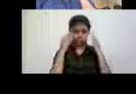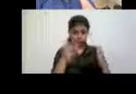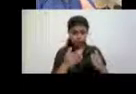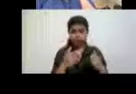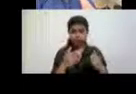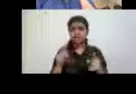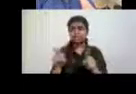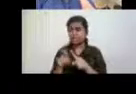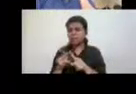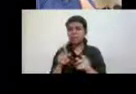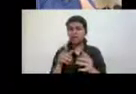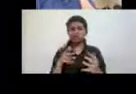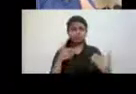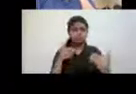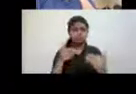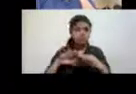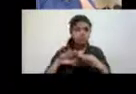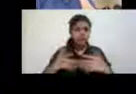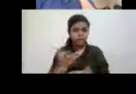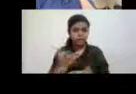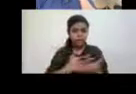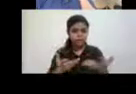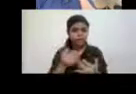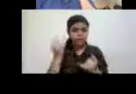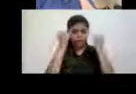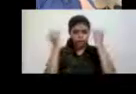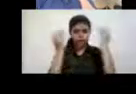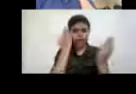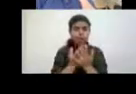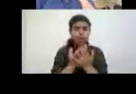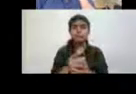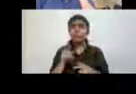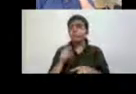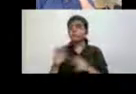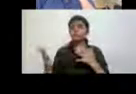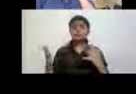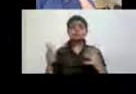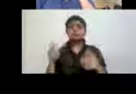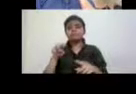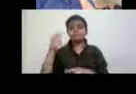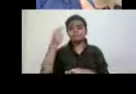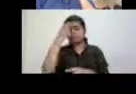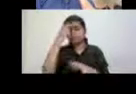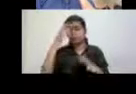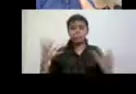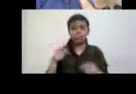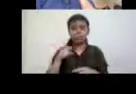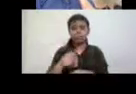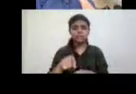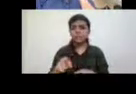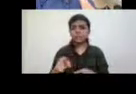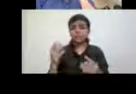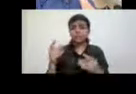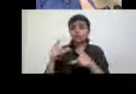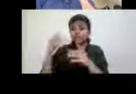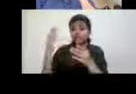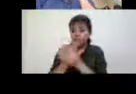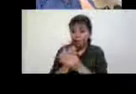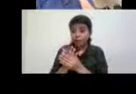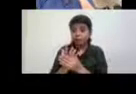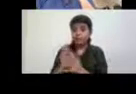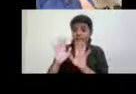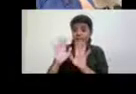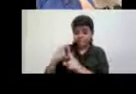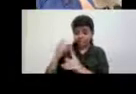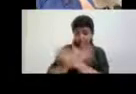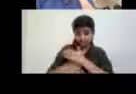roles and their interactions. The dilemma for disability studies scholars has not been in documenting the social construction of